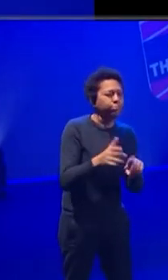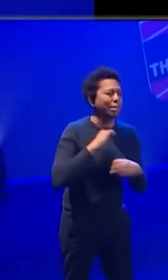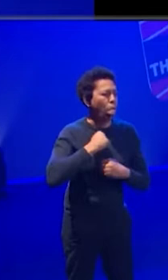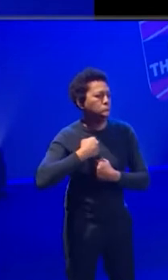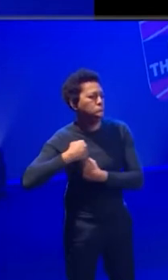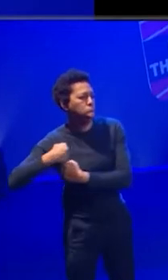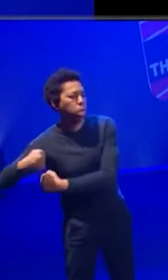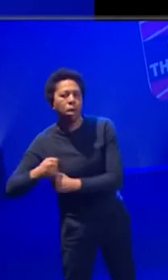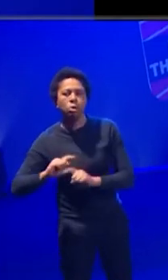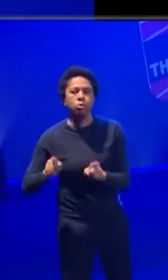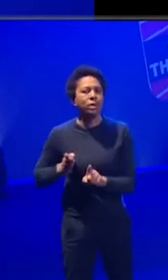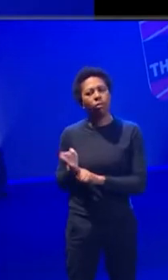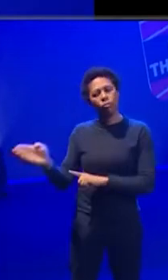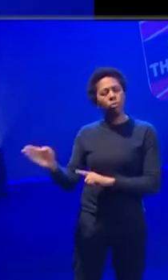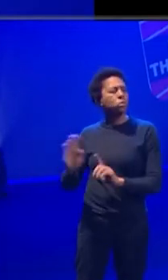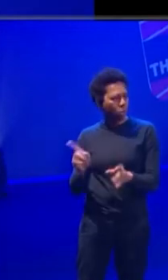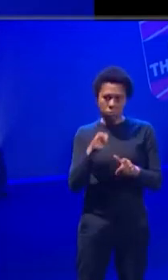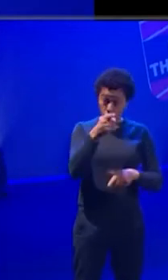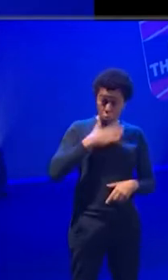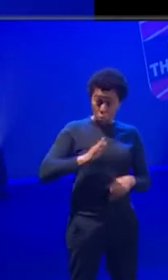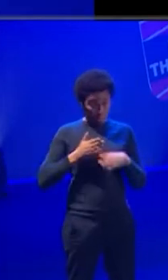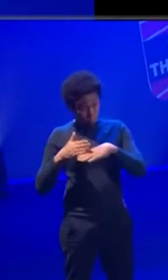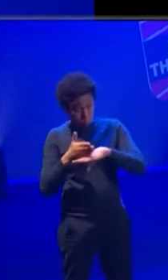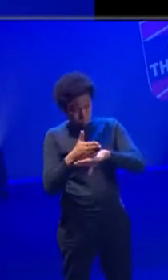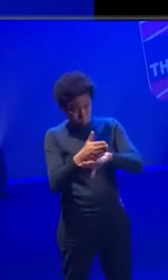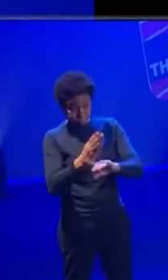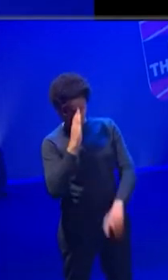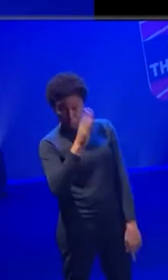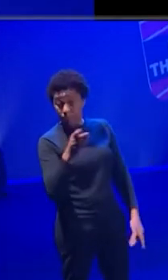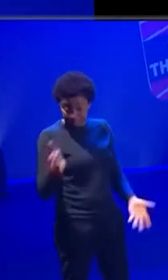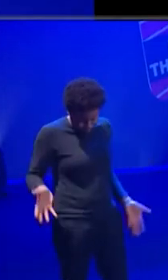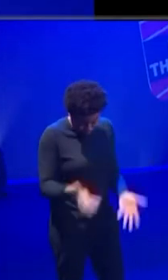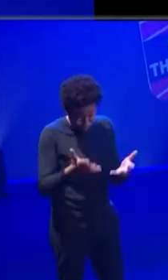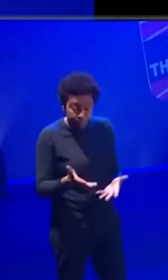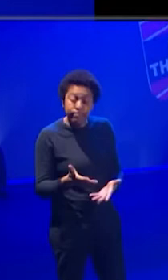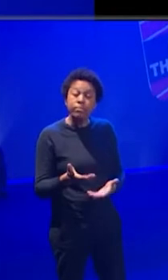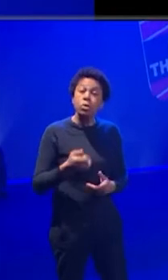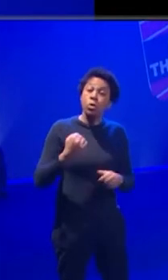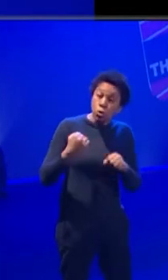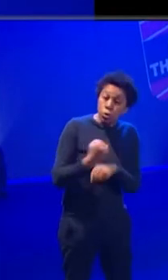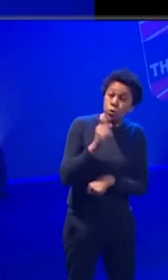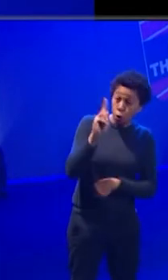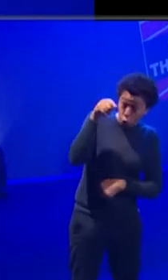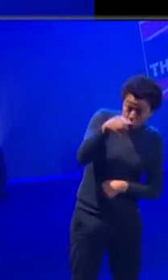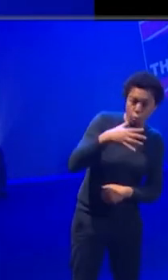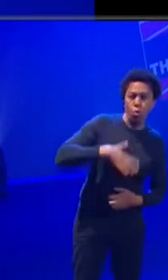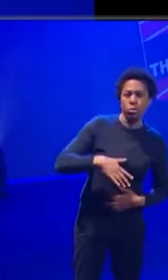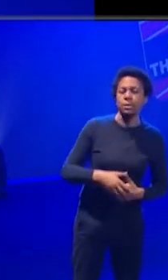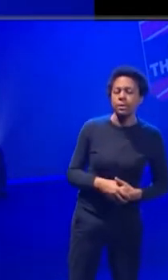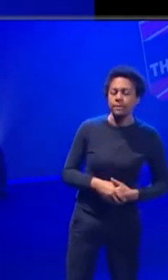want to work with. I think it's much more important to to do what you want